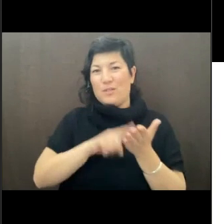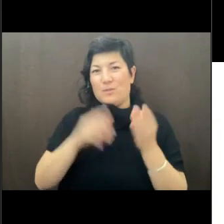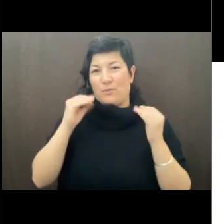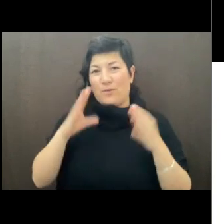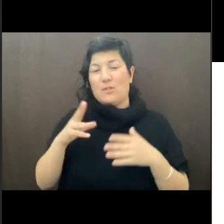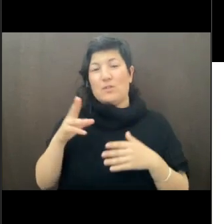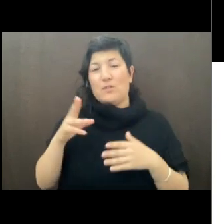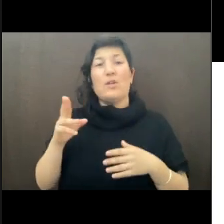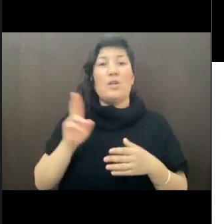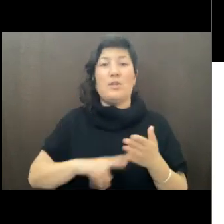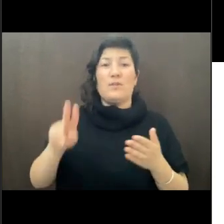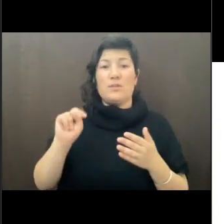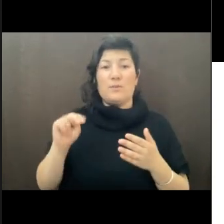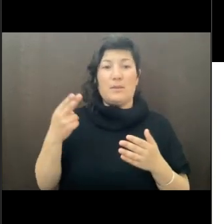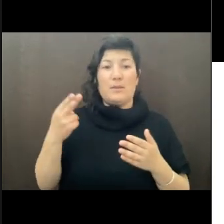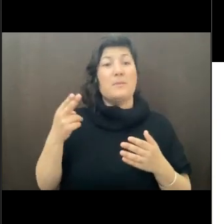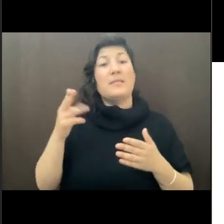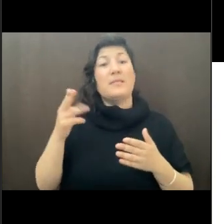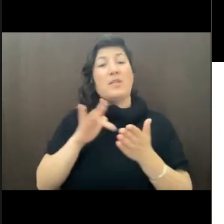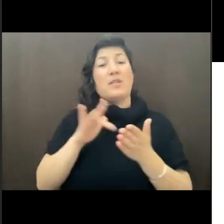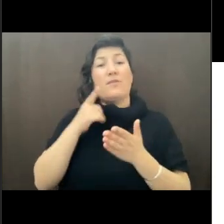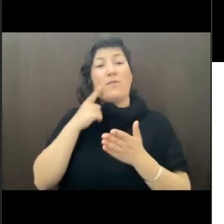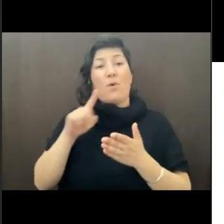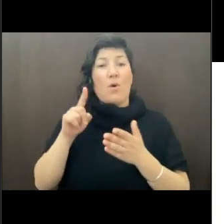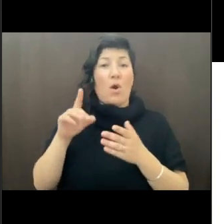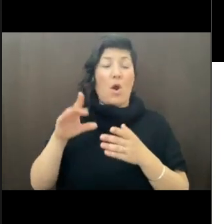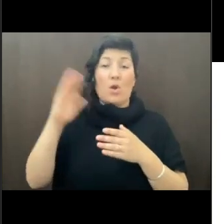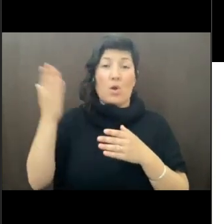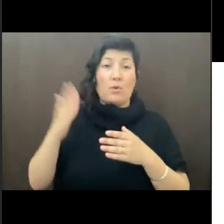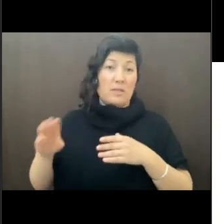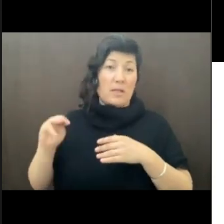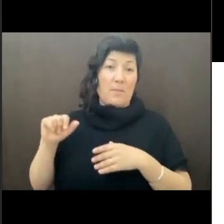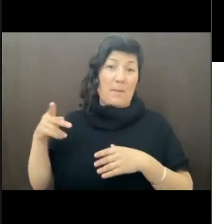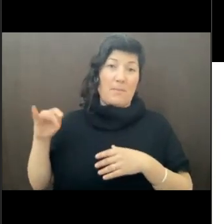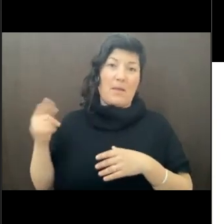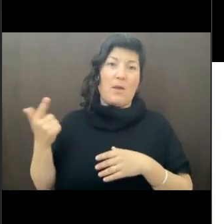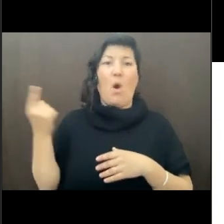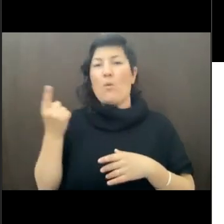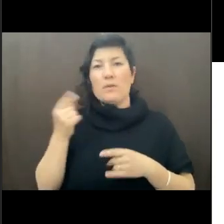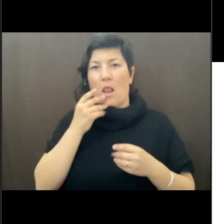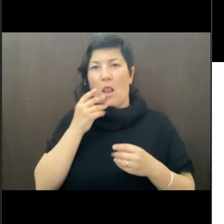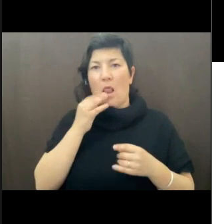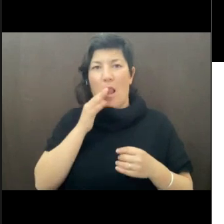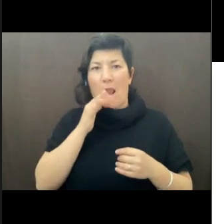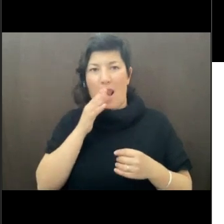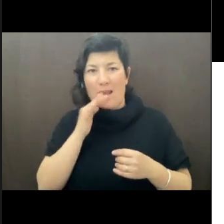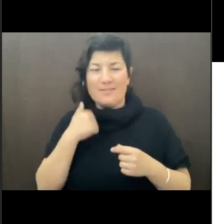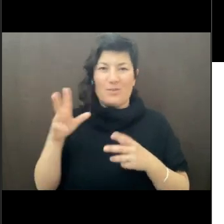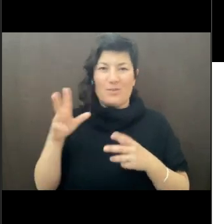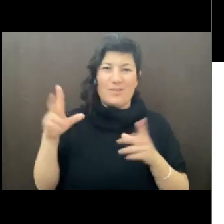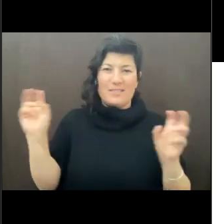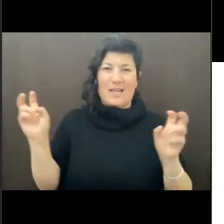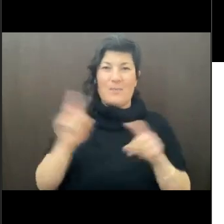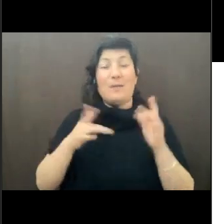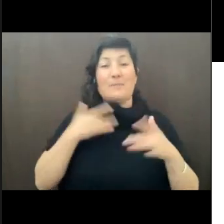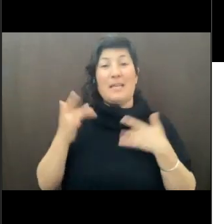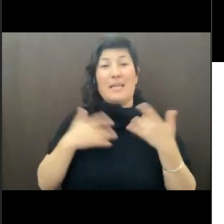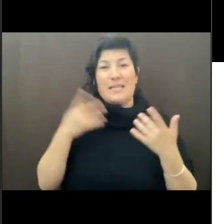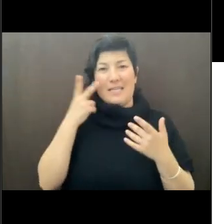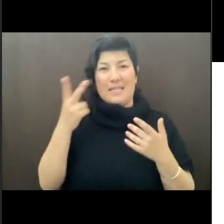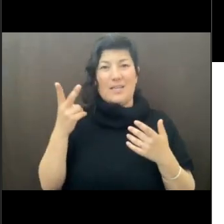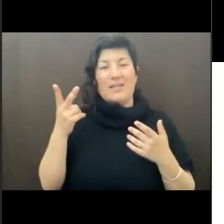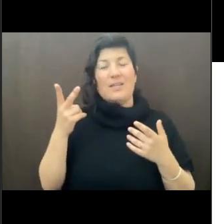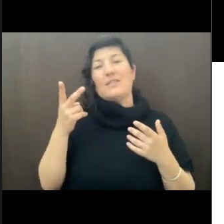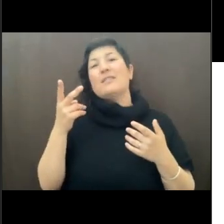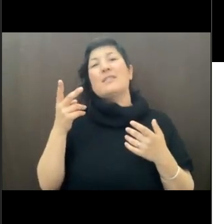Center for Coastal and Ocean Mapping Joint Hydrographic Center. So always a mouthful, but I'm excited to hear the other side of the coin